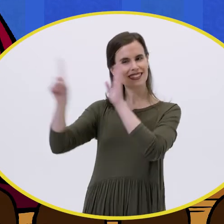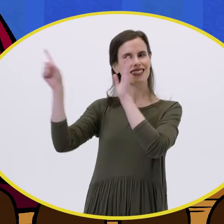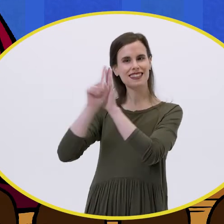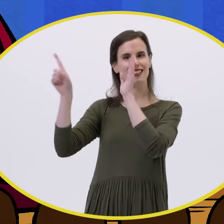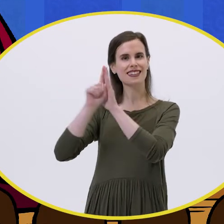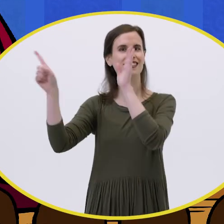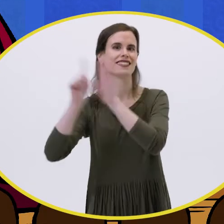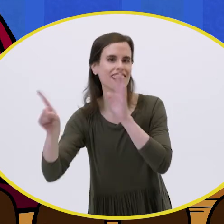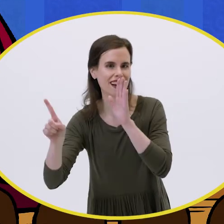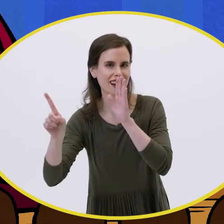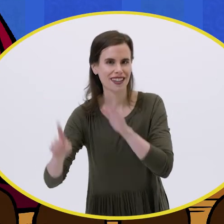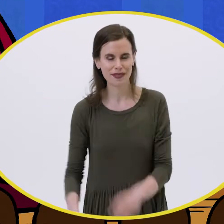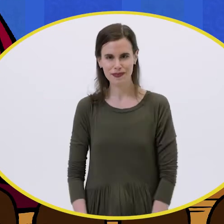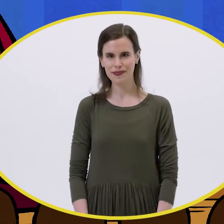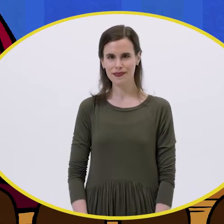ding,